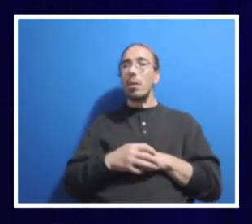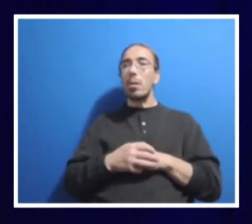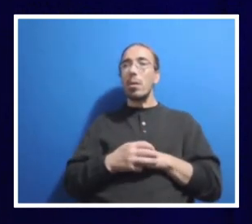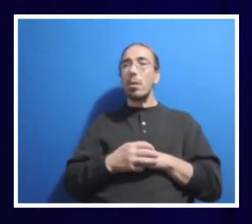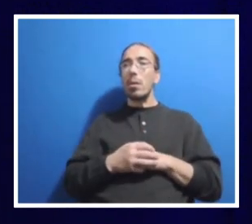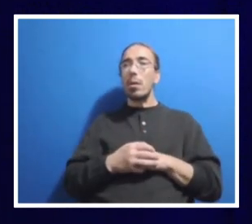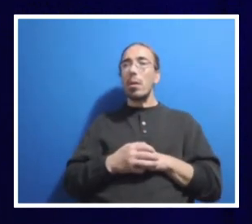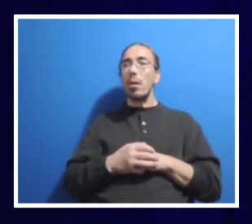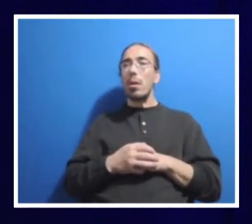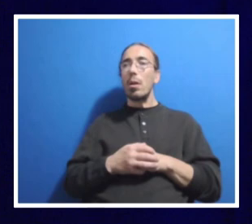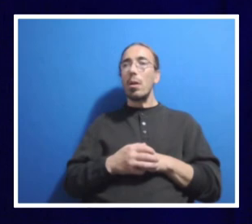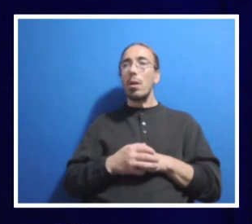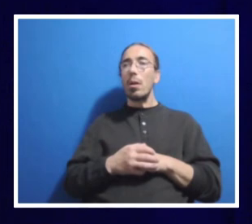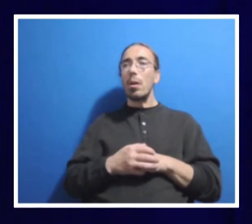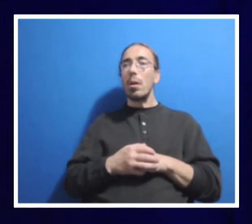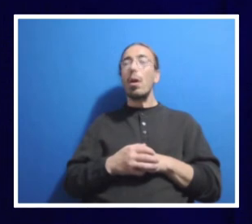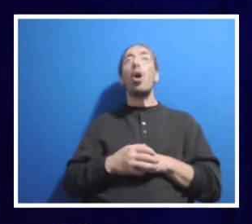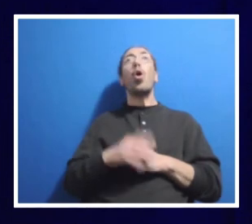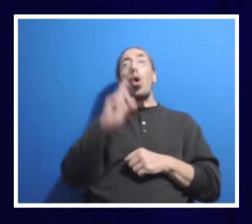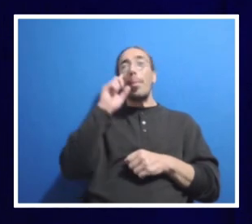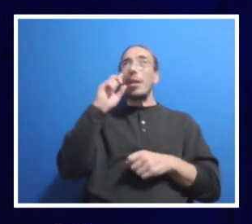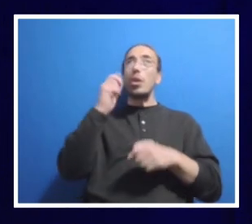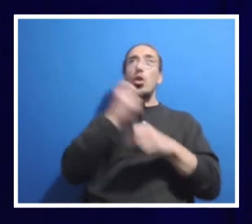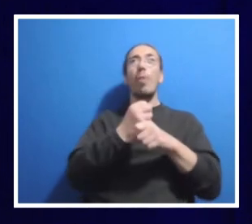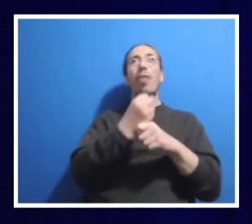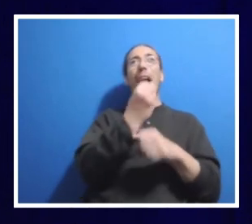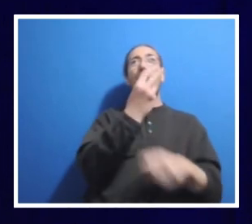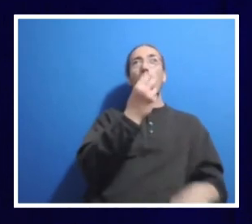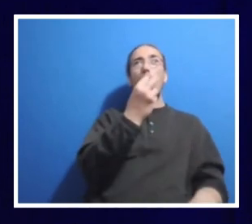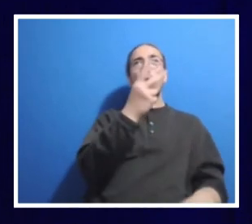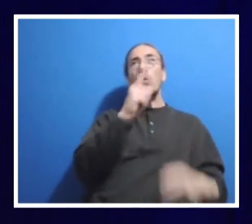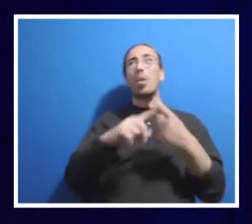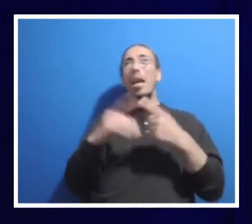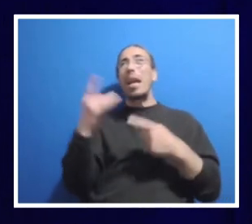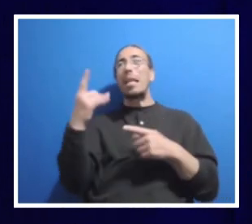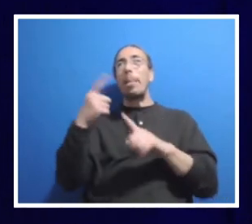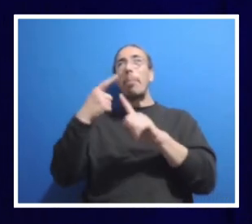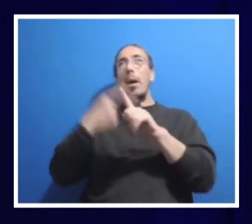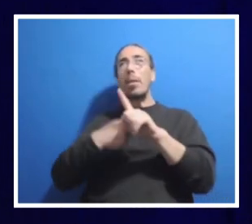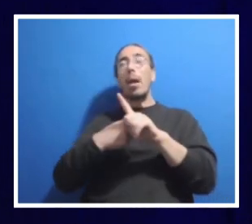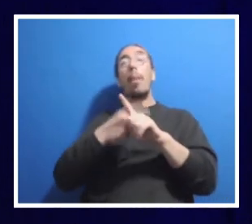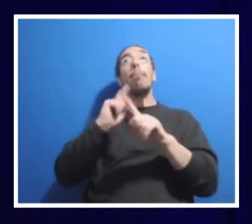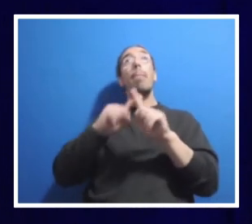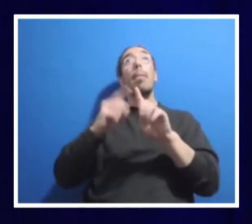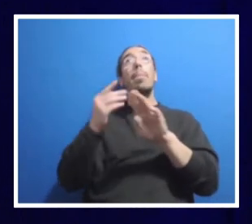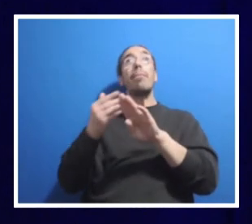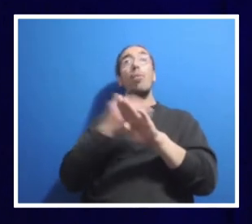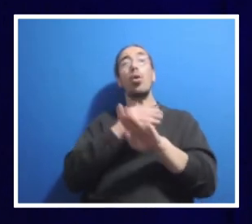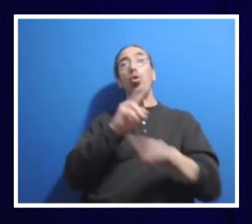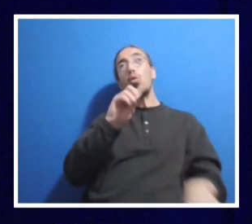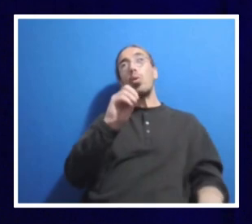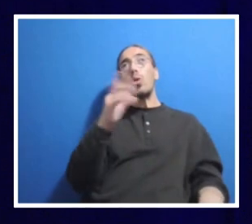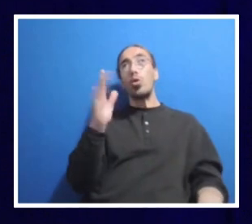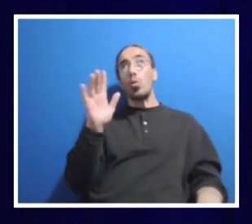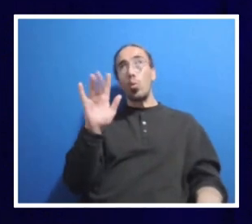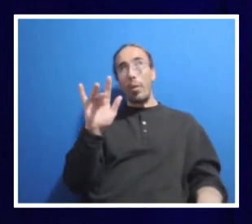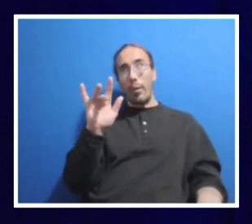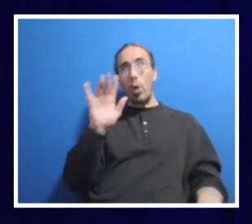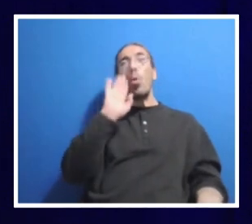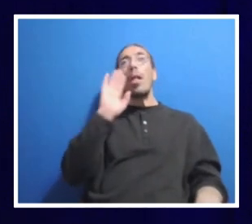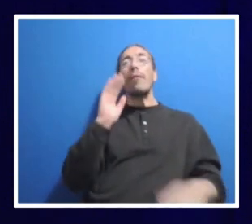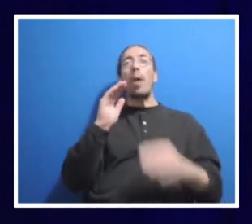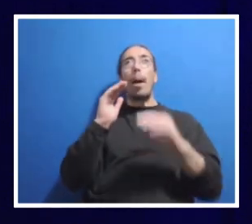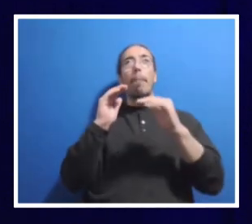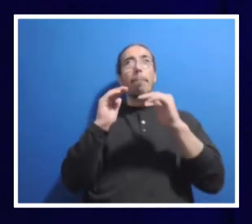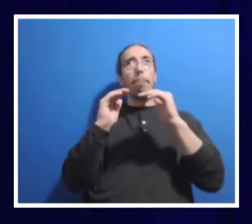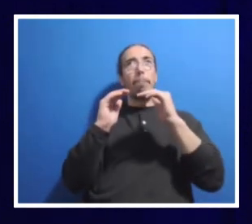12 to 18 months. But we gave our word that by 2025, we will get to a balanced budget. So, but yes, that's a